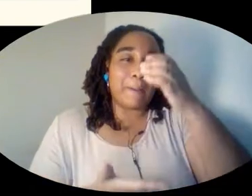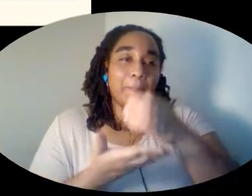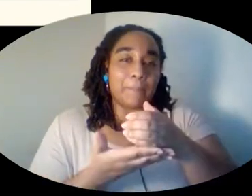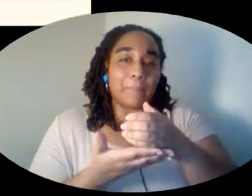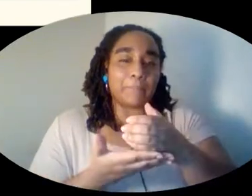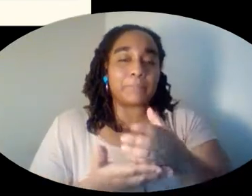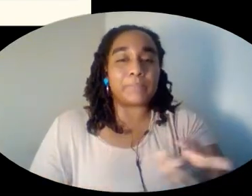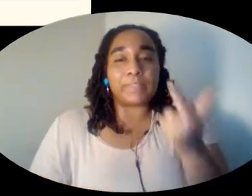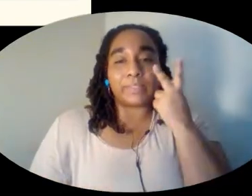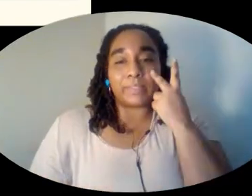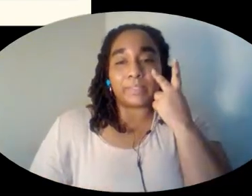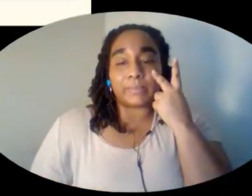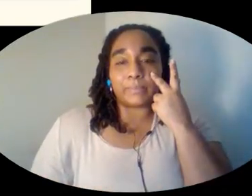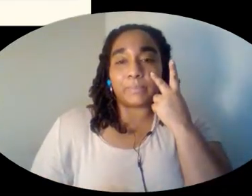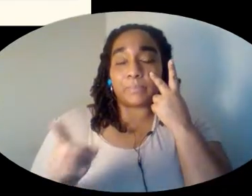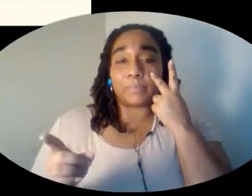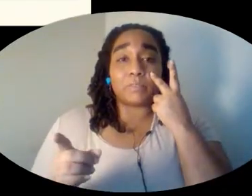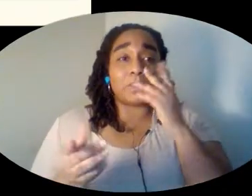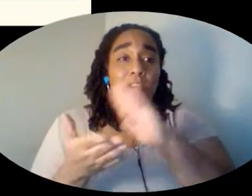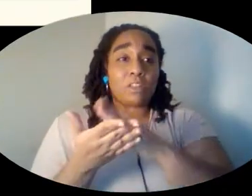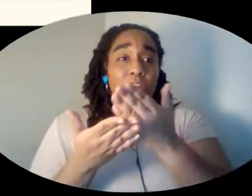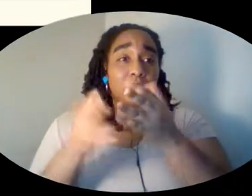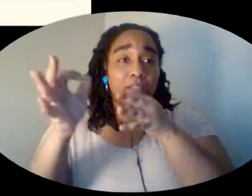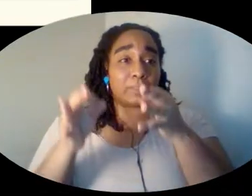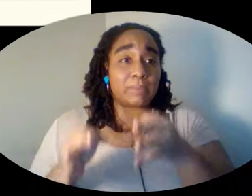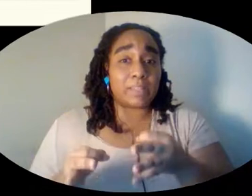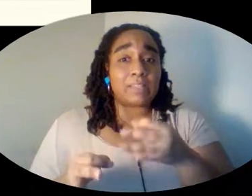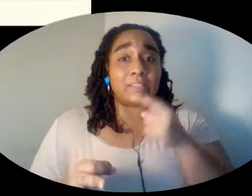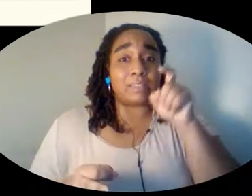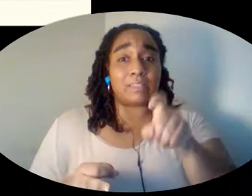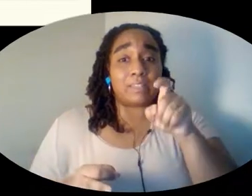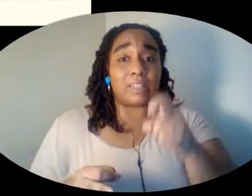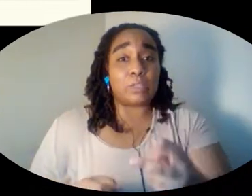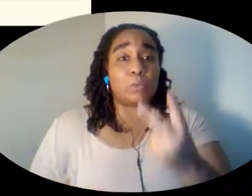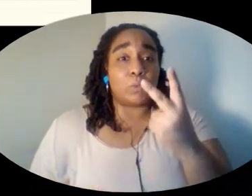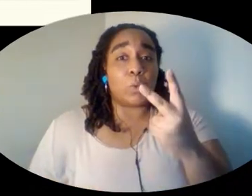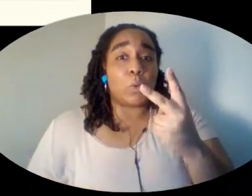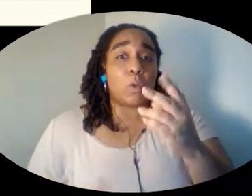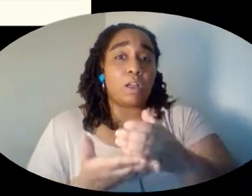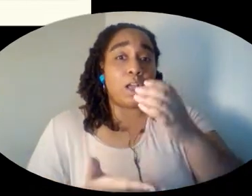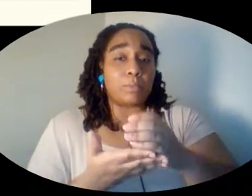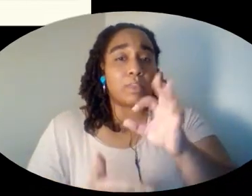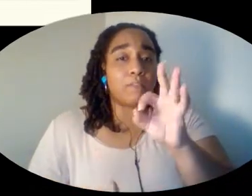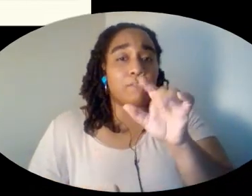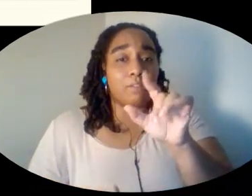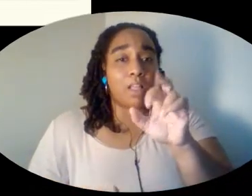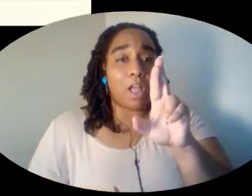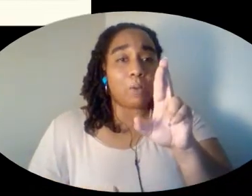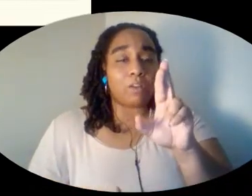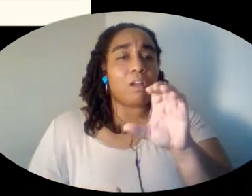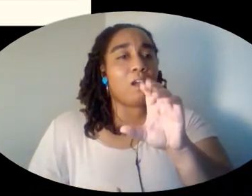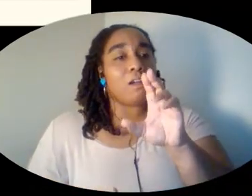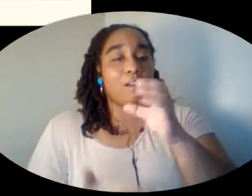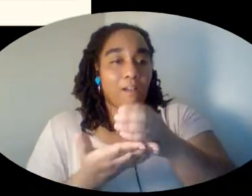Let's see. This recipe calls for two cups of flour. We use the abbreviation C to